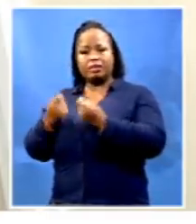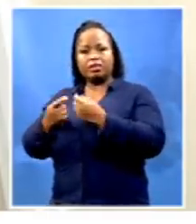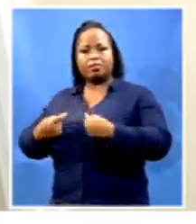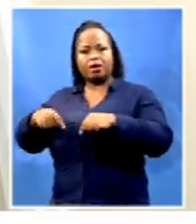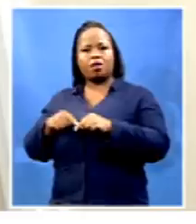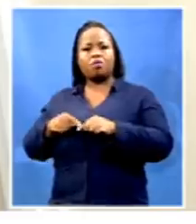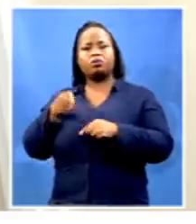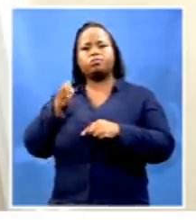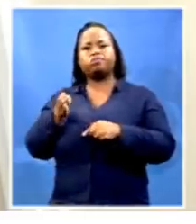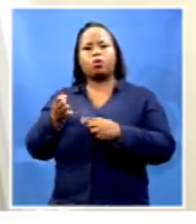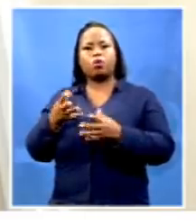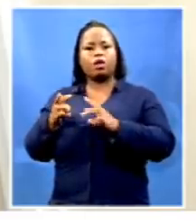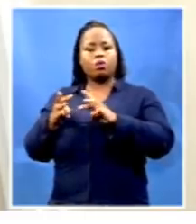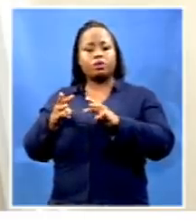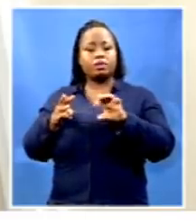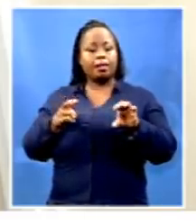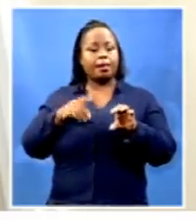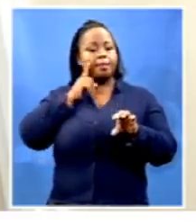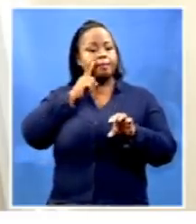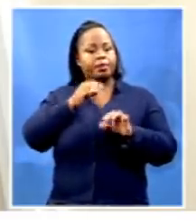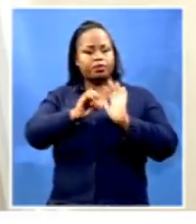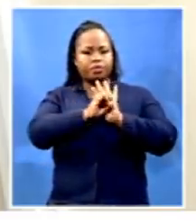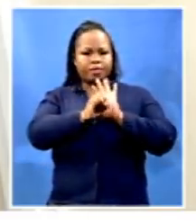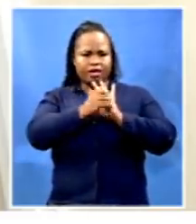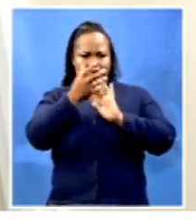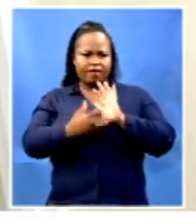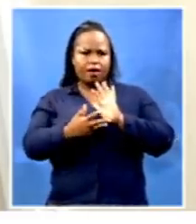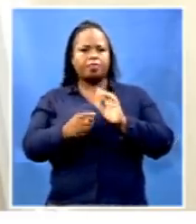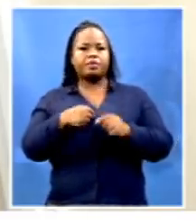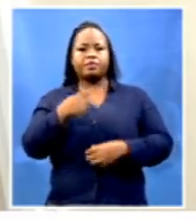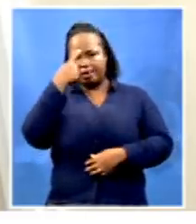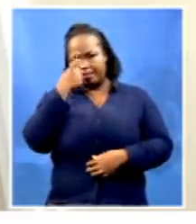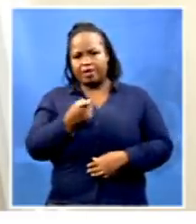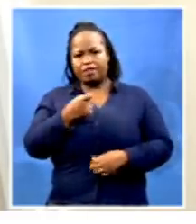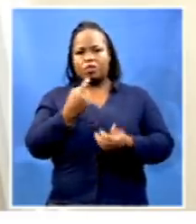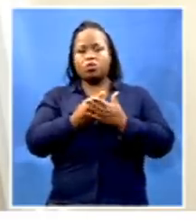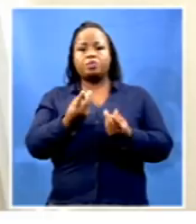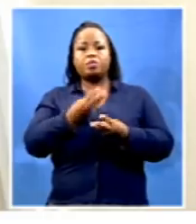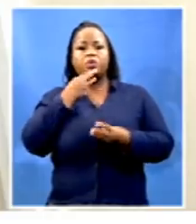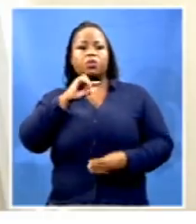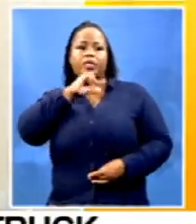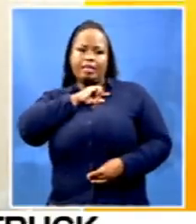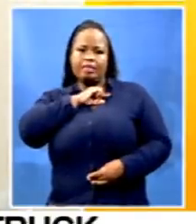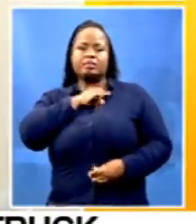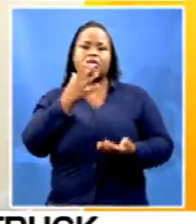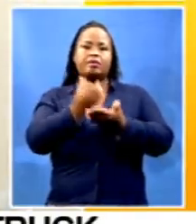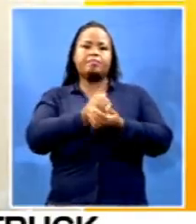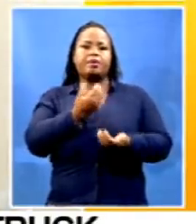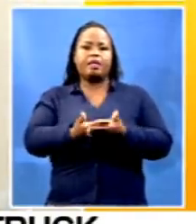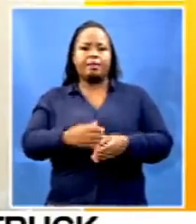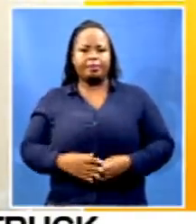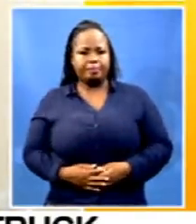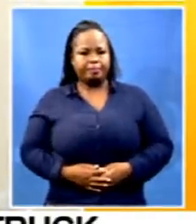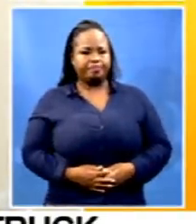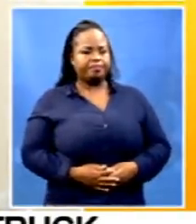on to Western Cape to, I believe, they will come with the culprit. And just a final word,